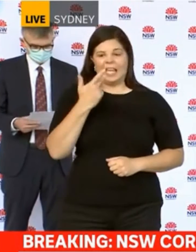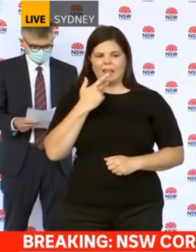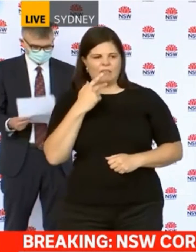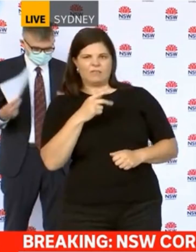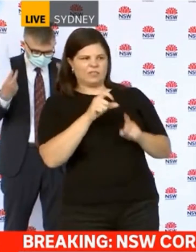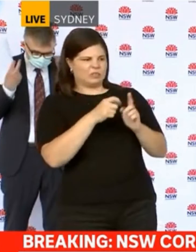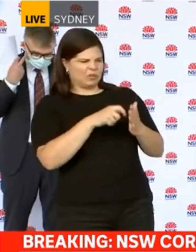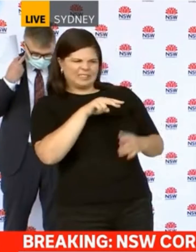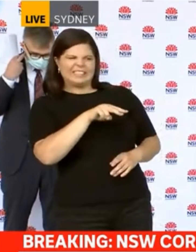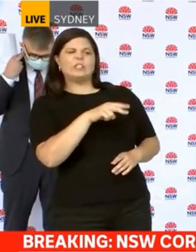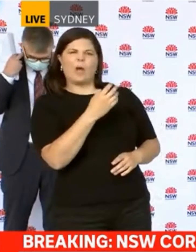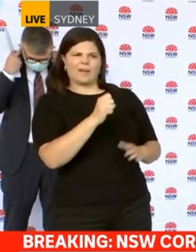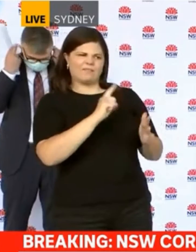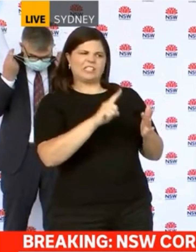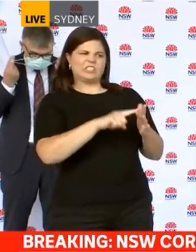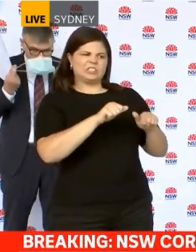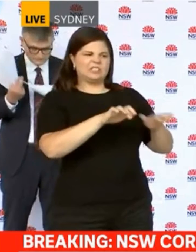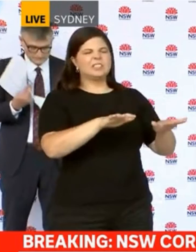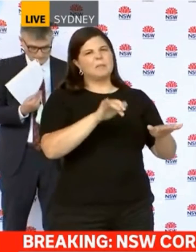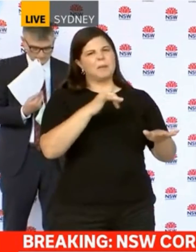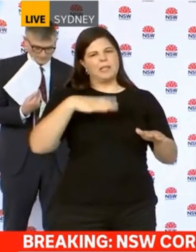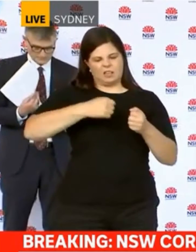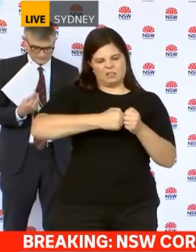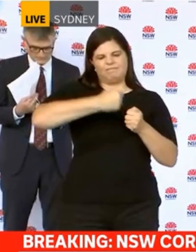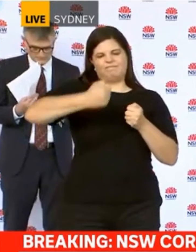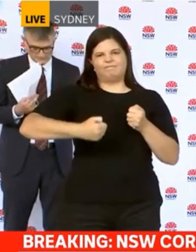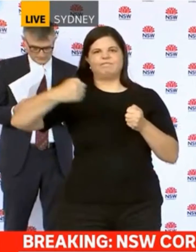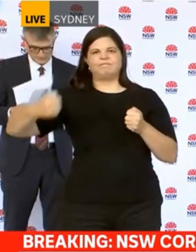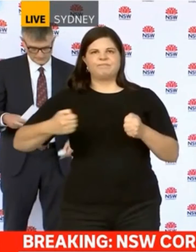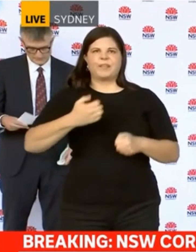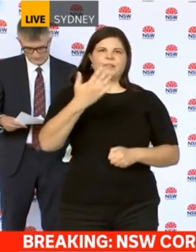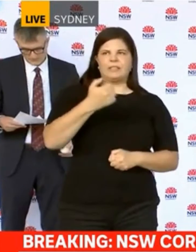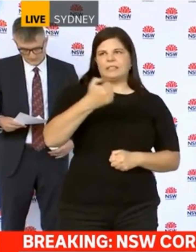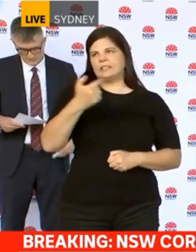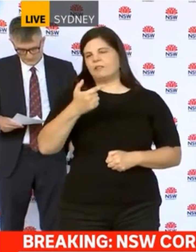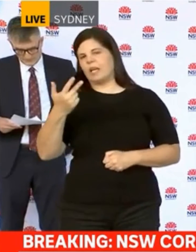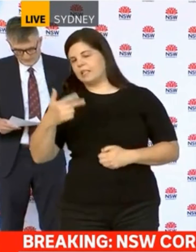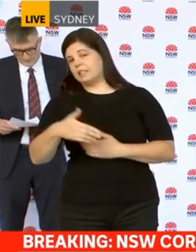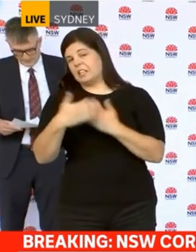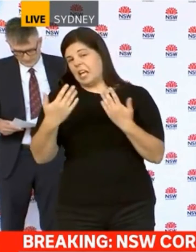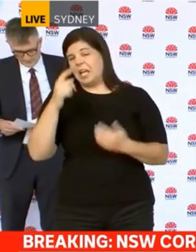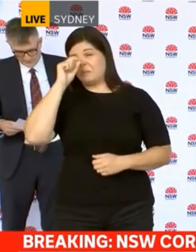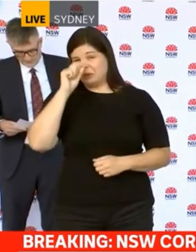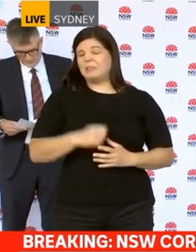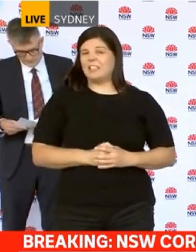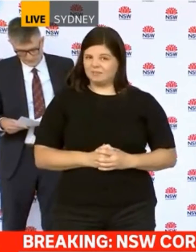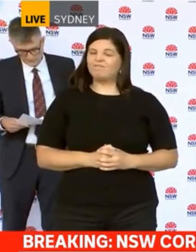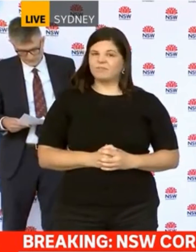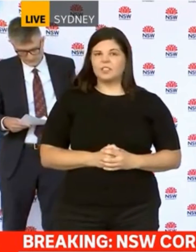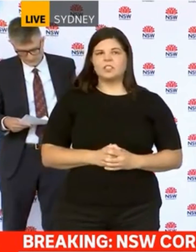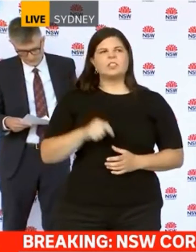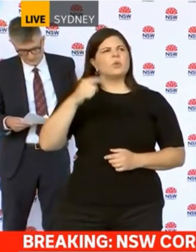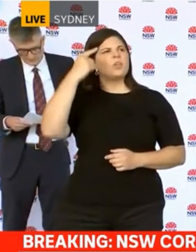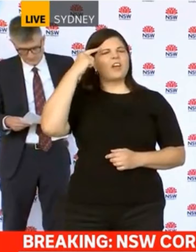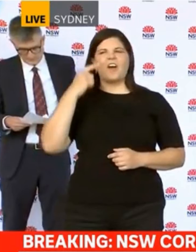you appreciate you could have to stay a few extra days as a result of that. So the strongest message today is please do not